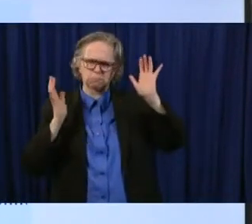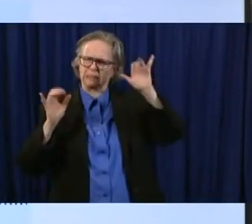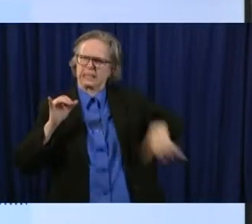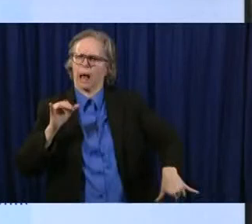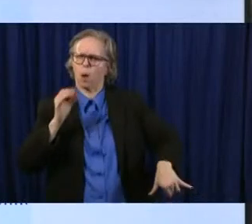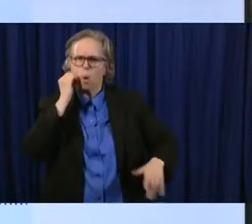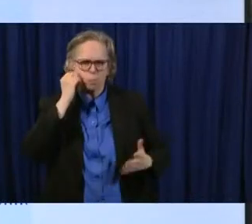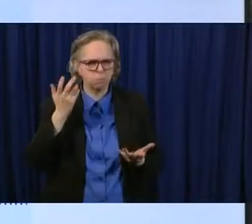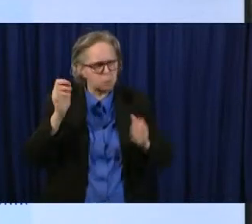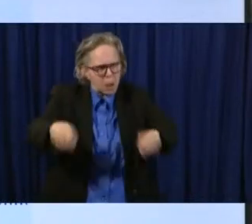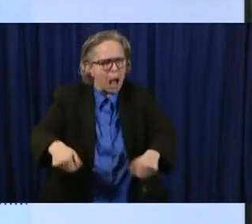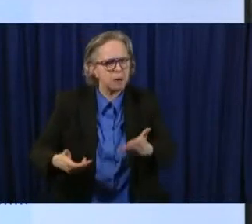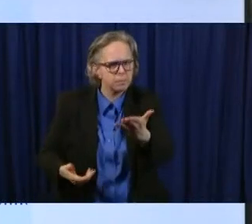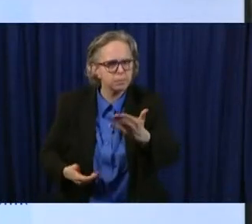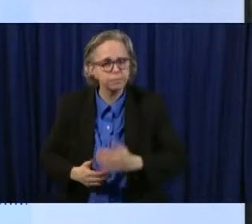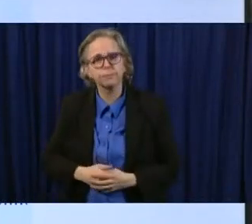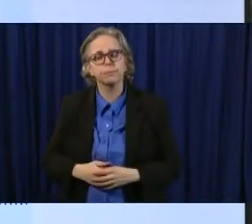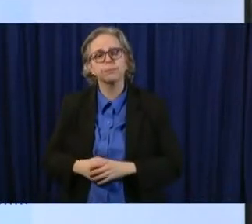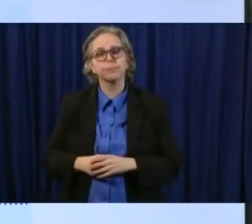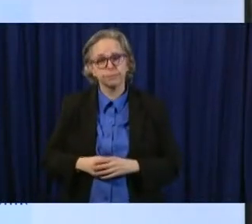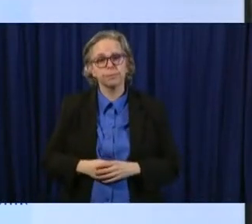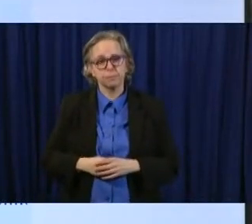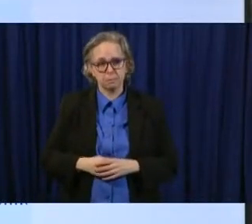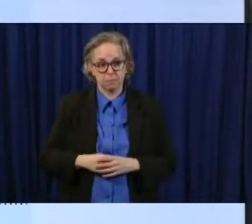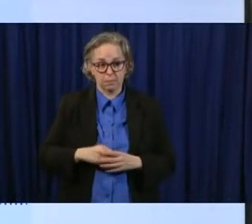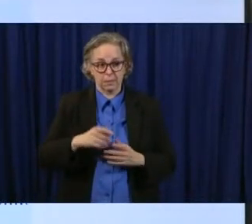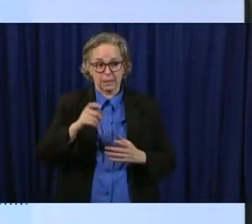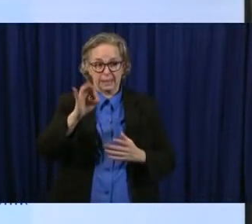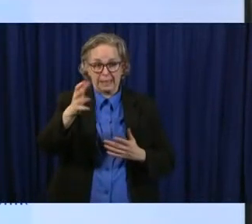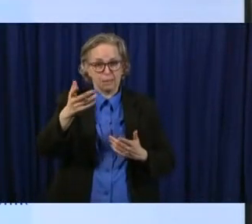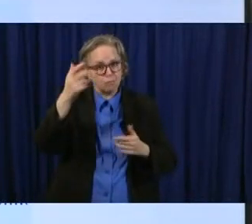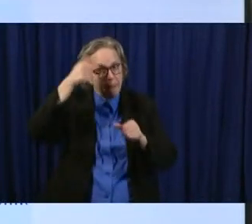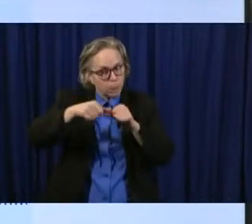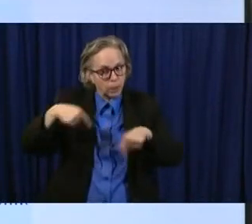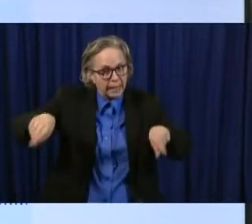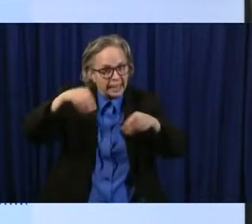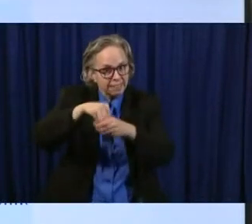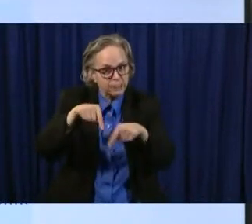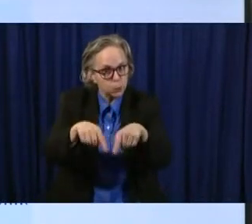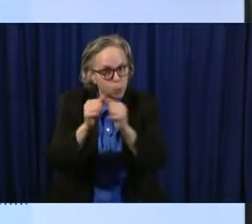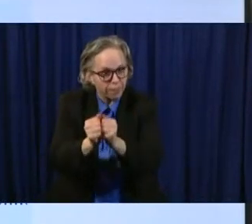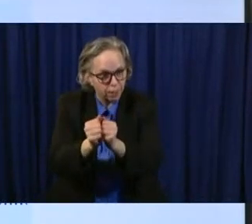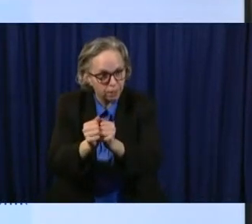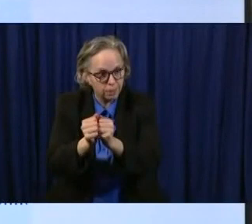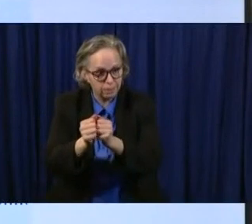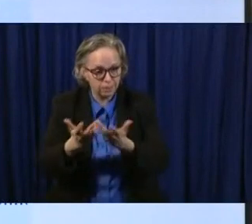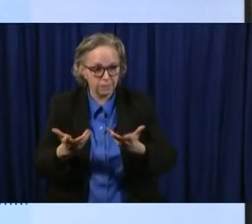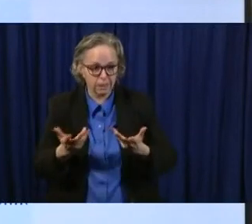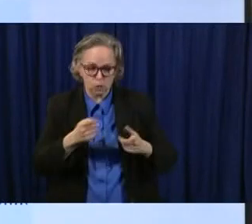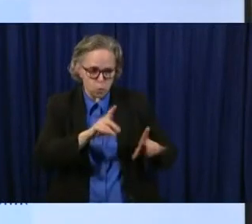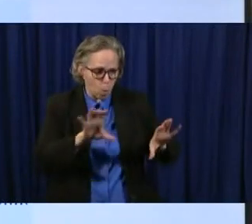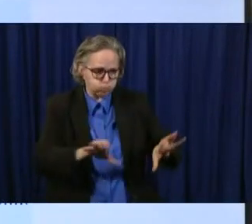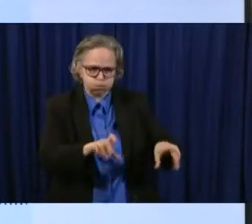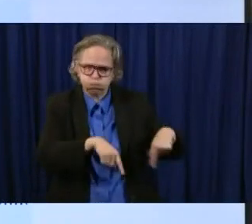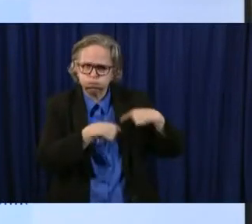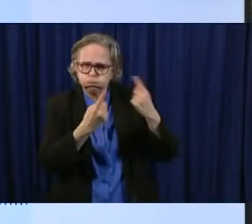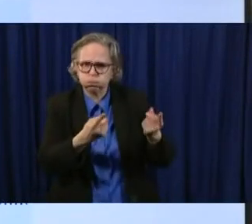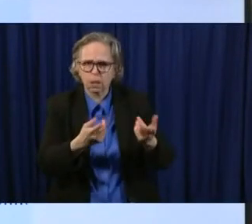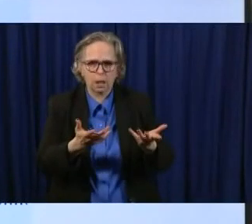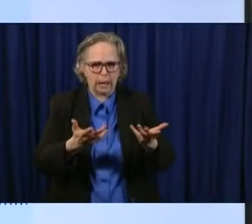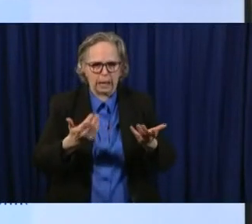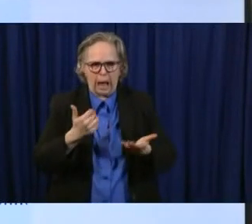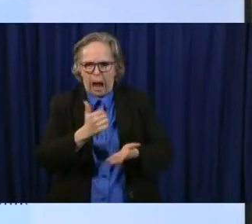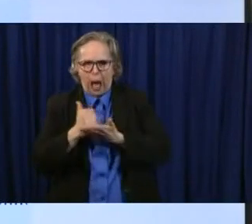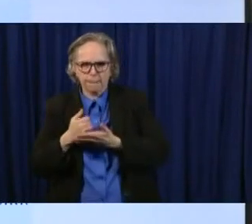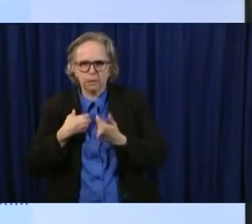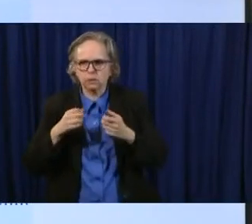uh, are all in this together and, and, what they do is going to allow us to move forward quicker as far as the opening,